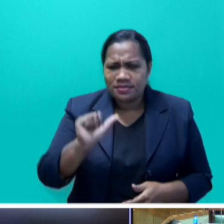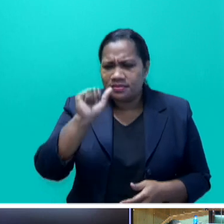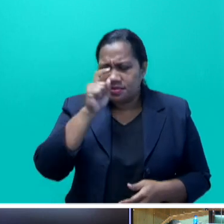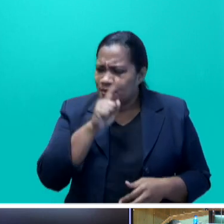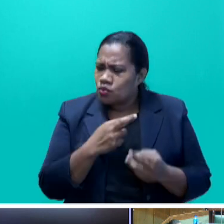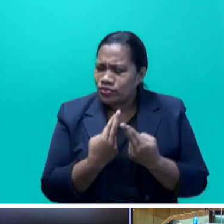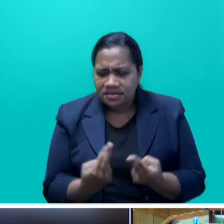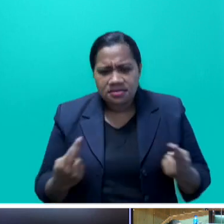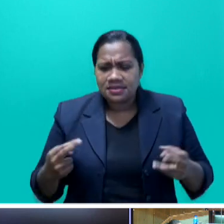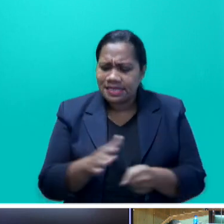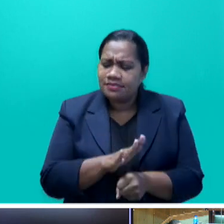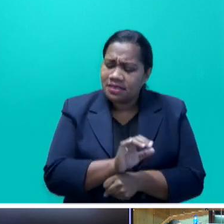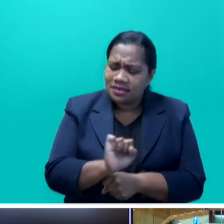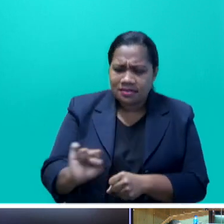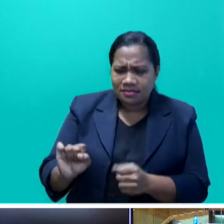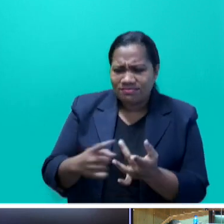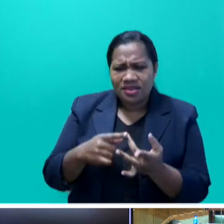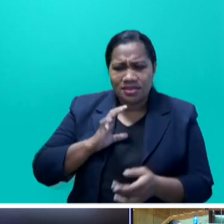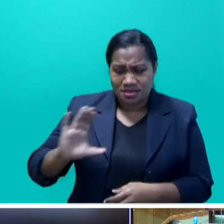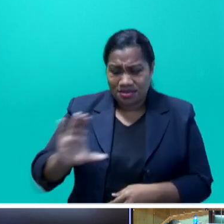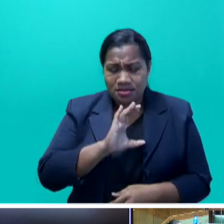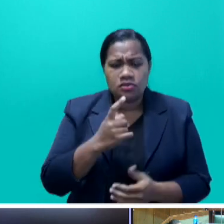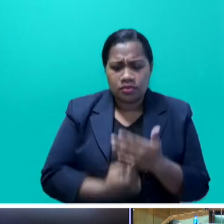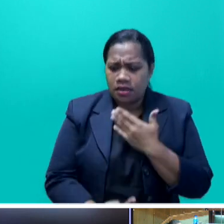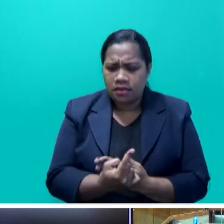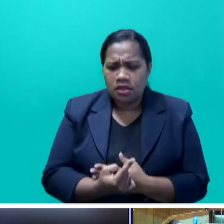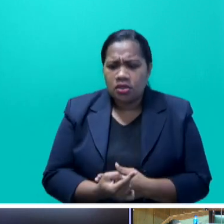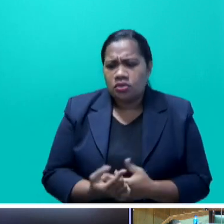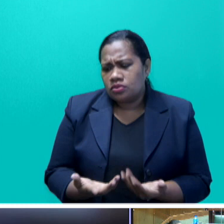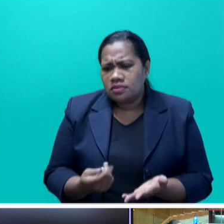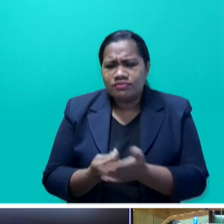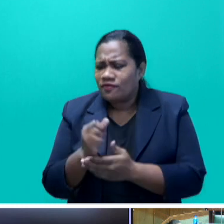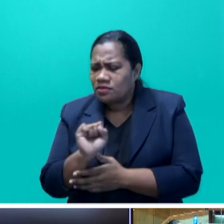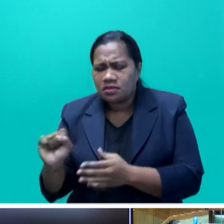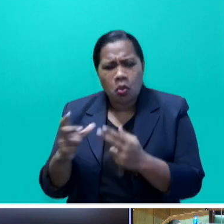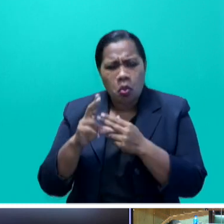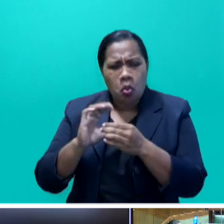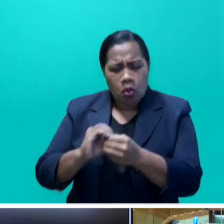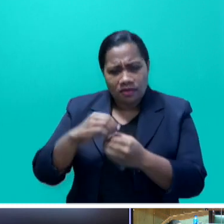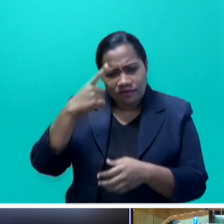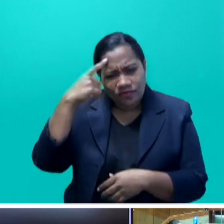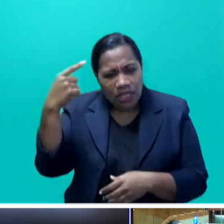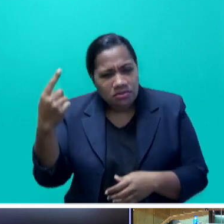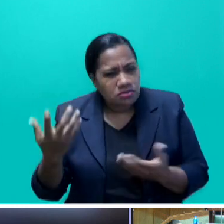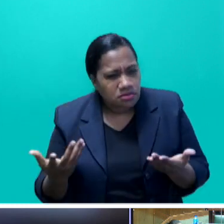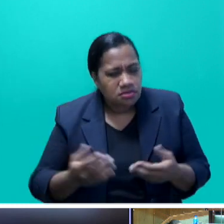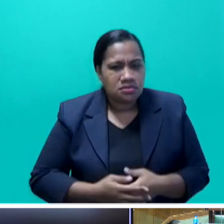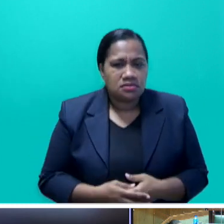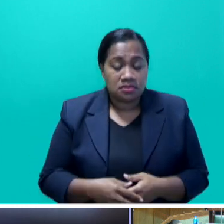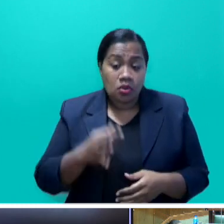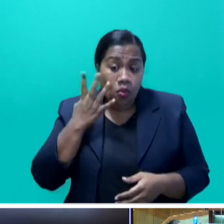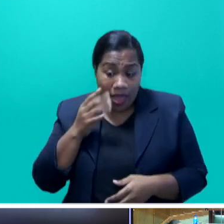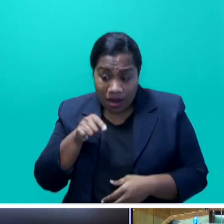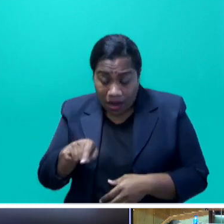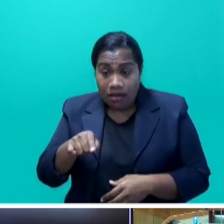their fellow citizens pay for their foolishness. When they become sick, they will beg for help